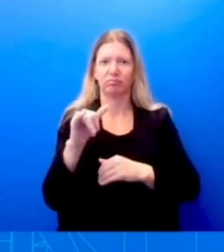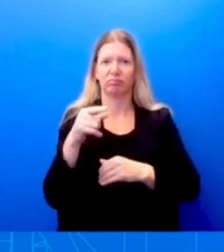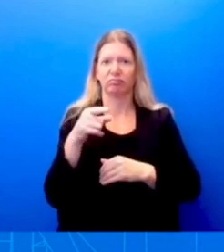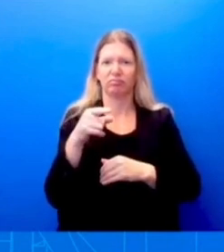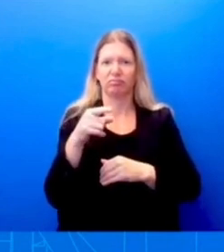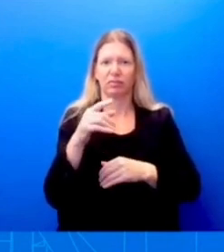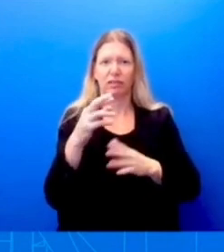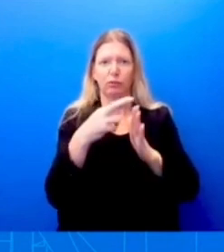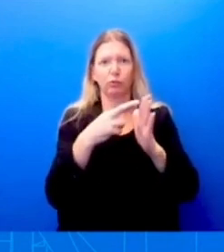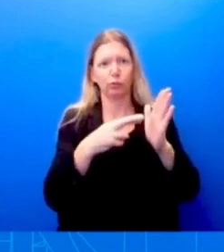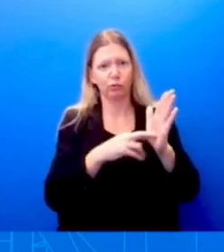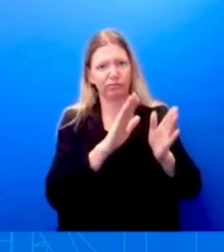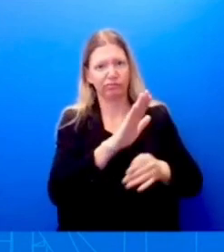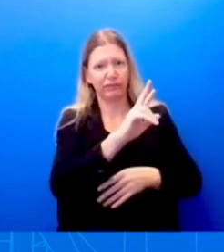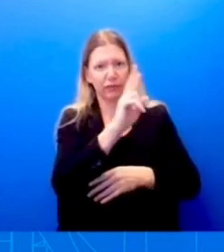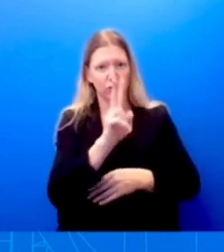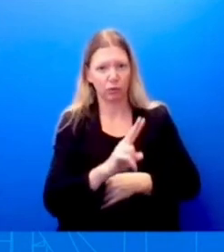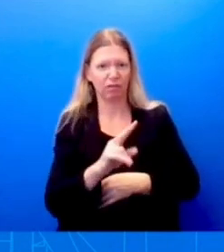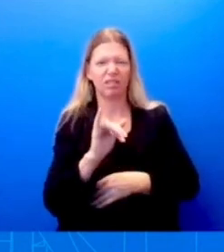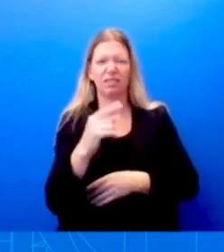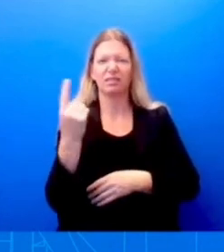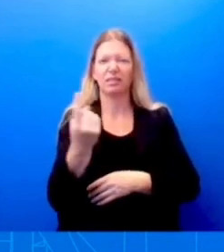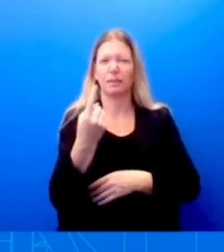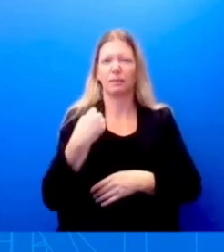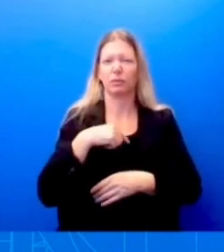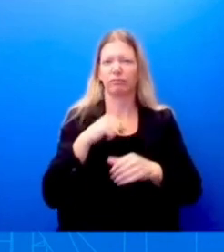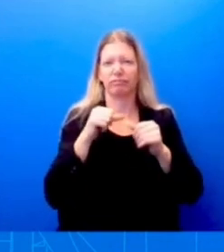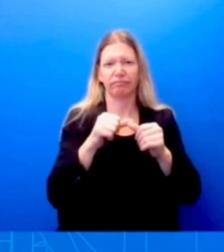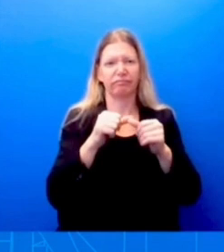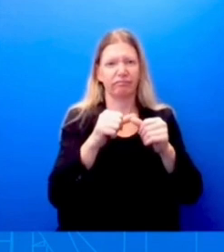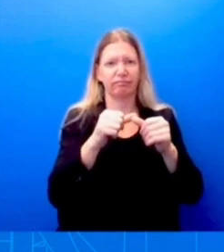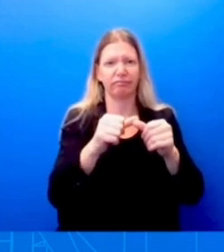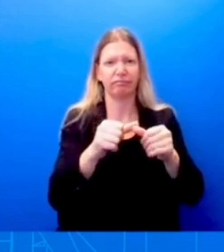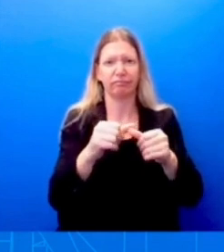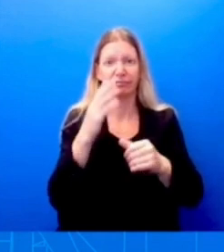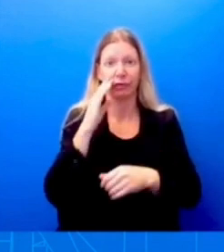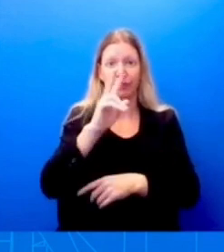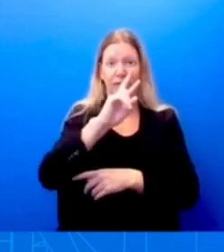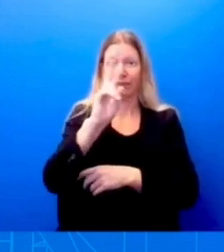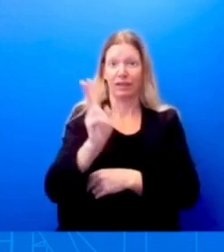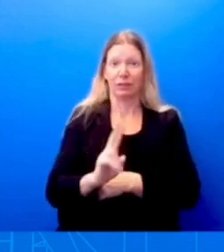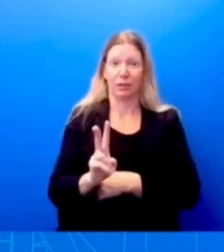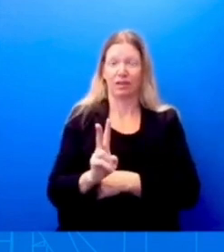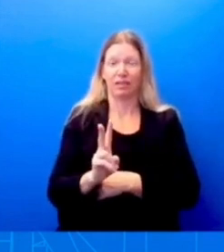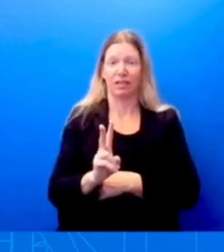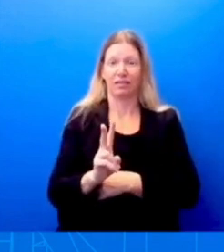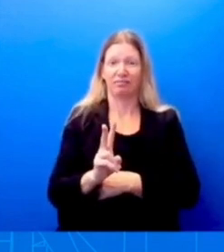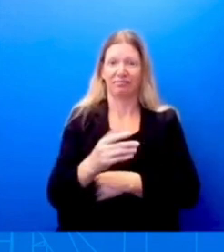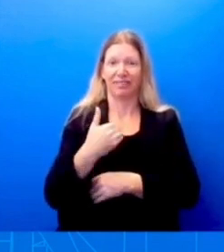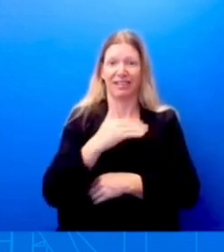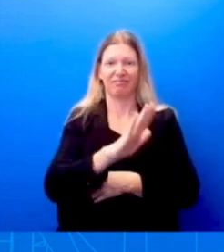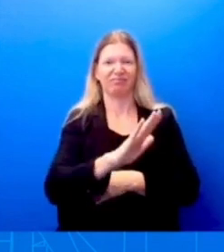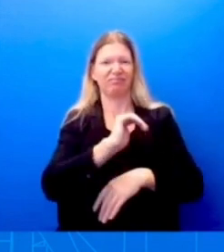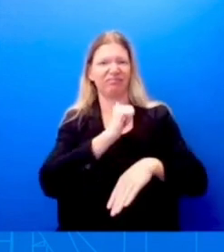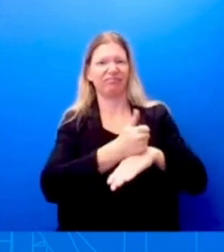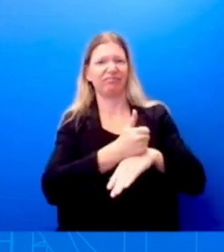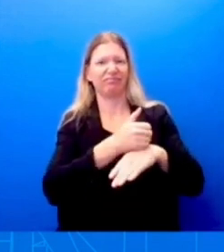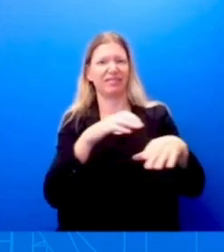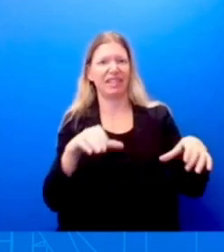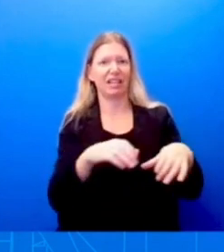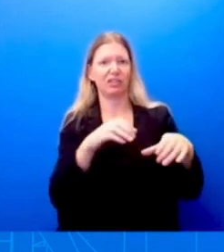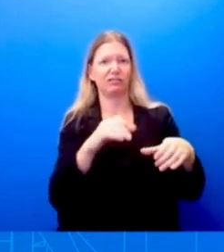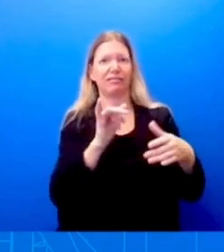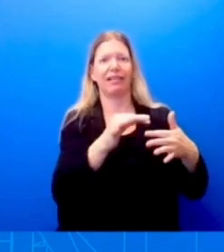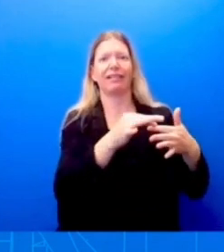position. Should Venezuela take con- actions toward restoring democracy leading to free and fair elections, we are prepared to